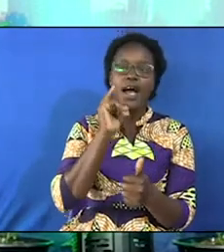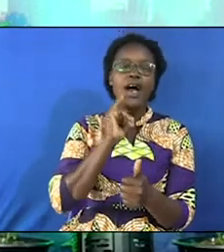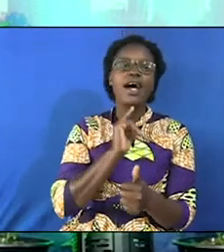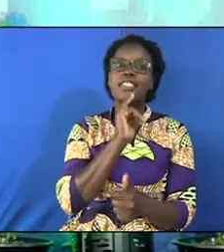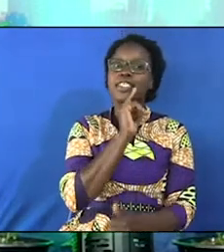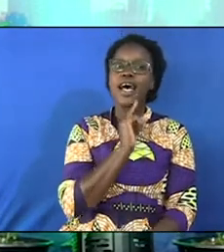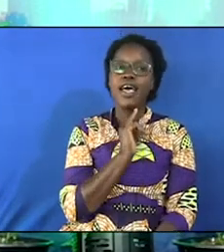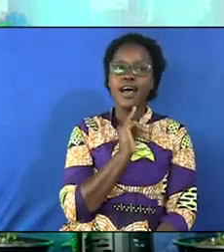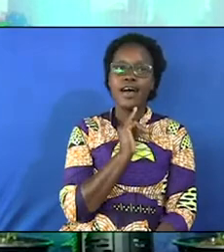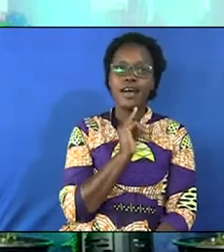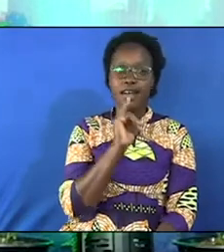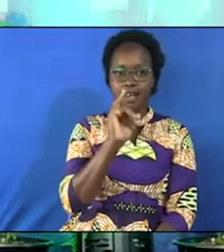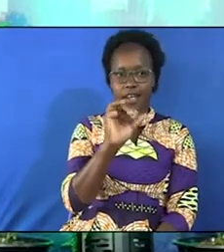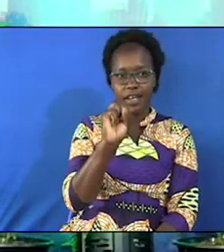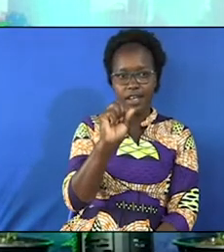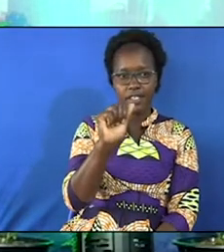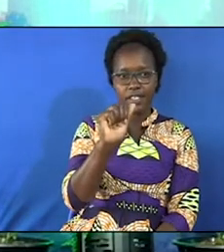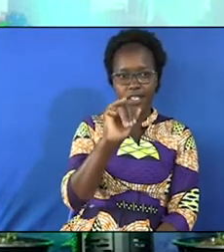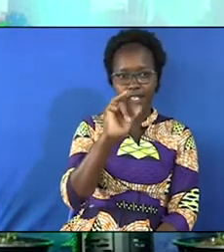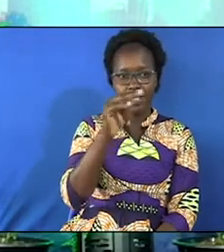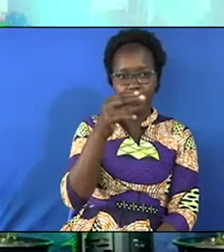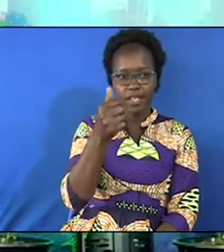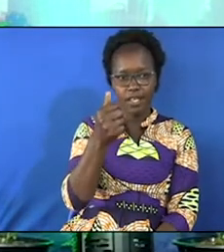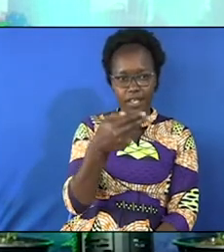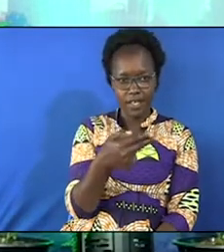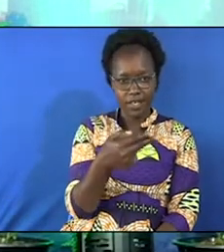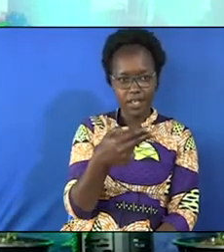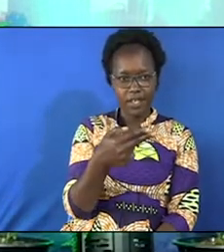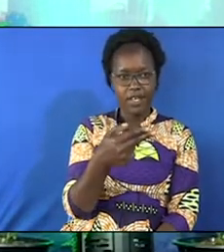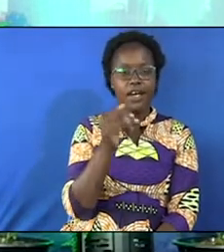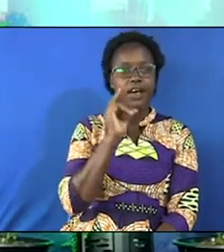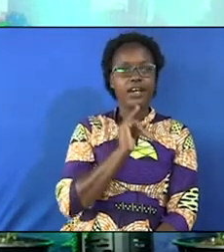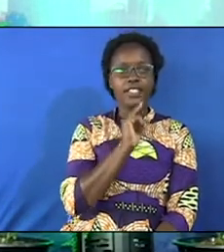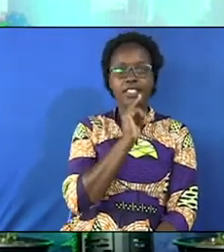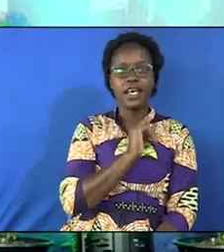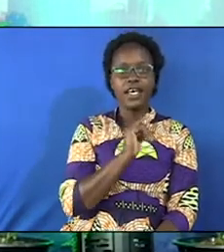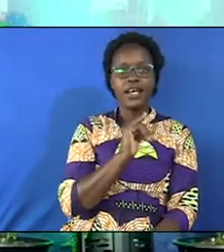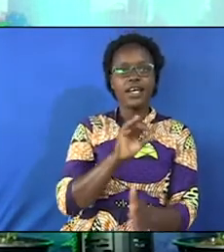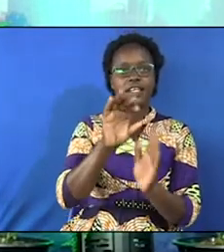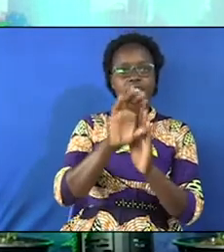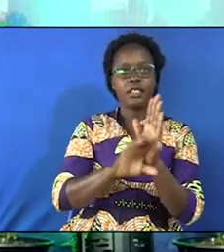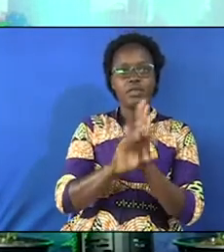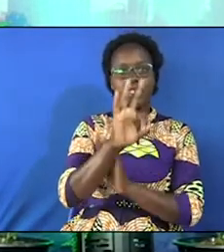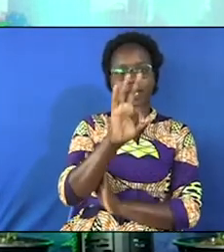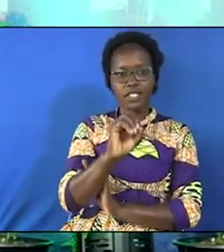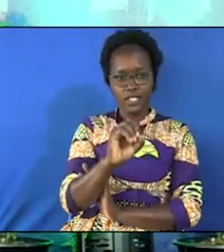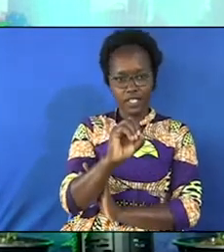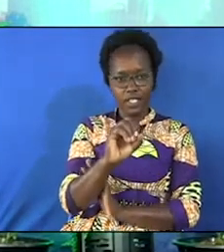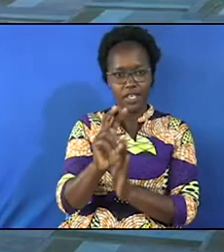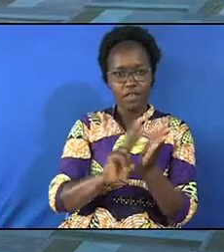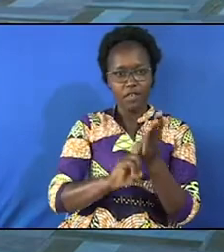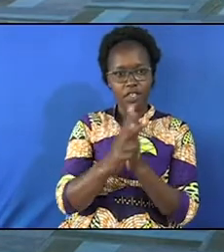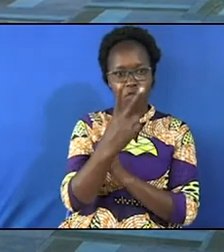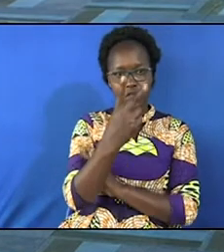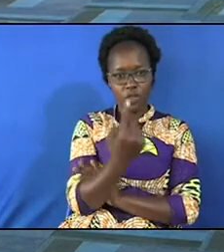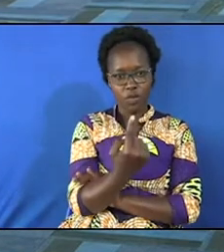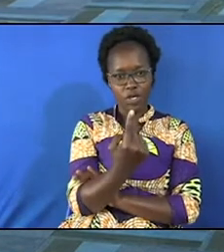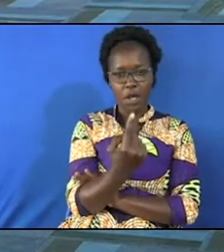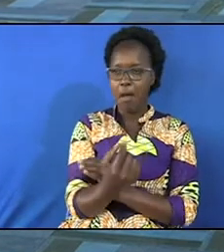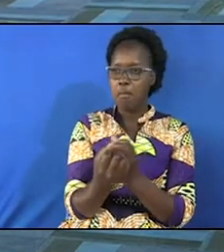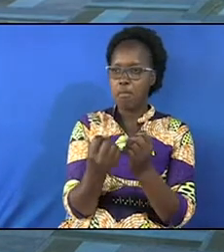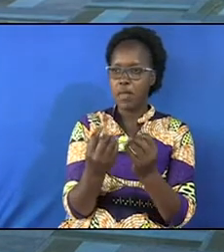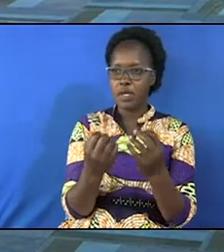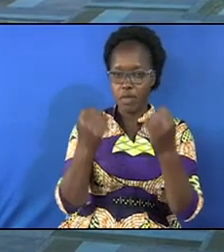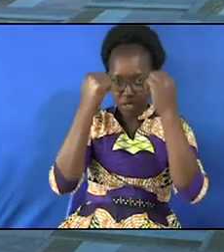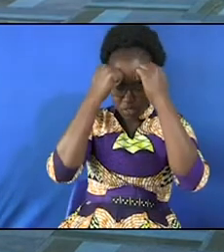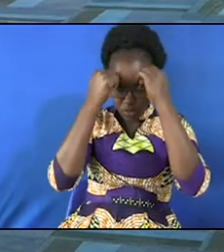Isaiah 30 verses 21. Isaiah 30 verses 21. Many scholars